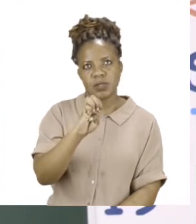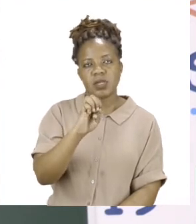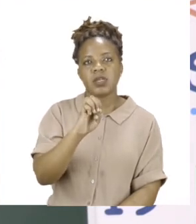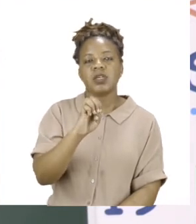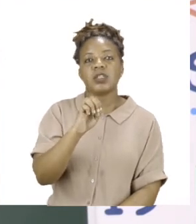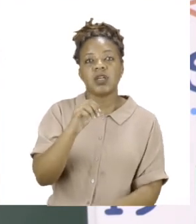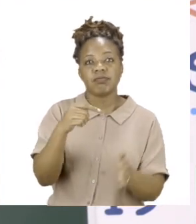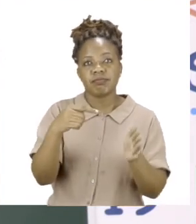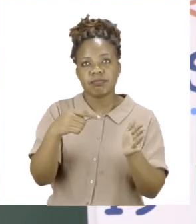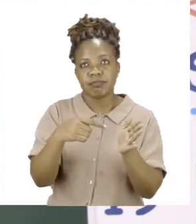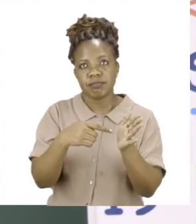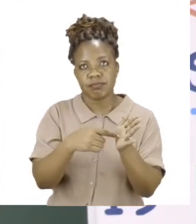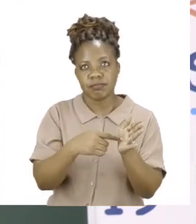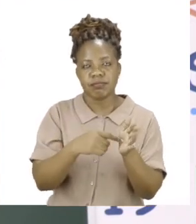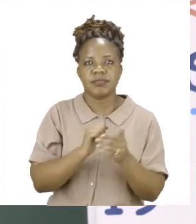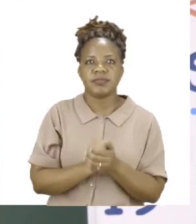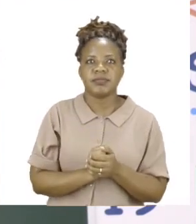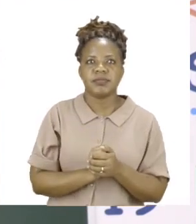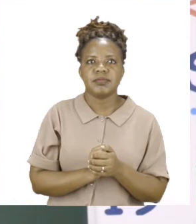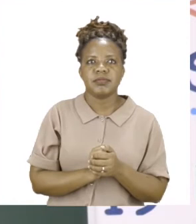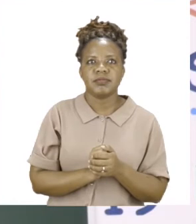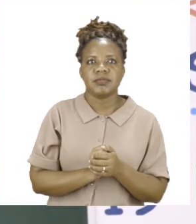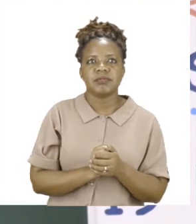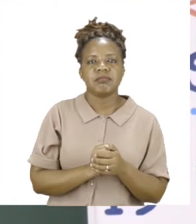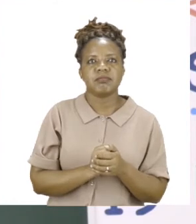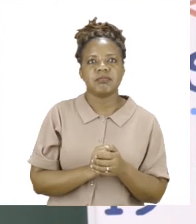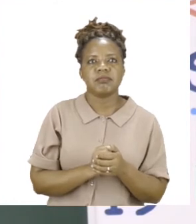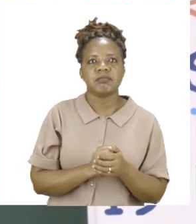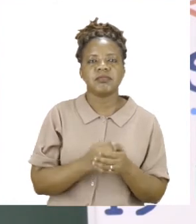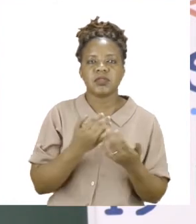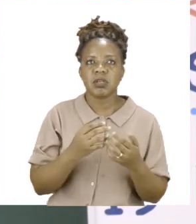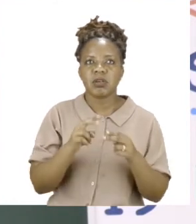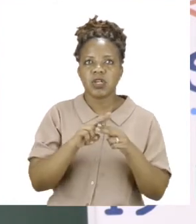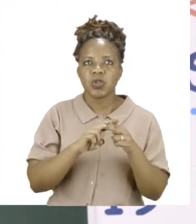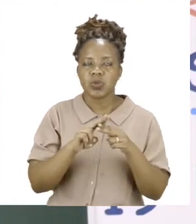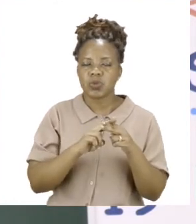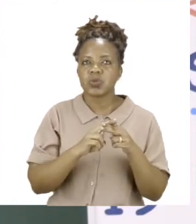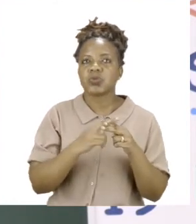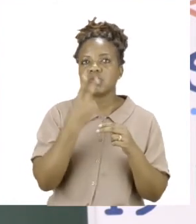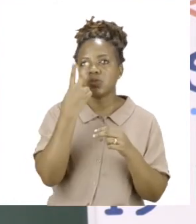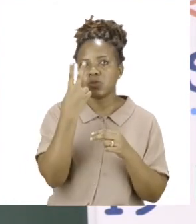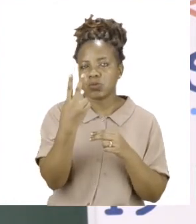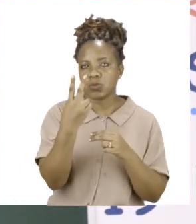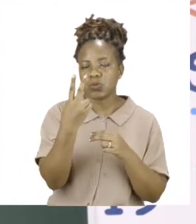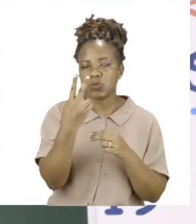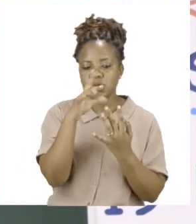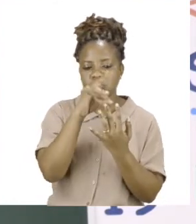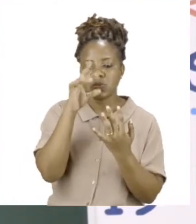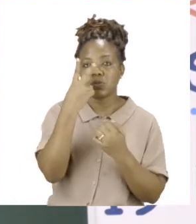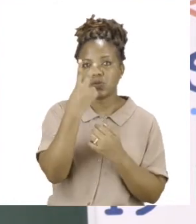So, I have now used my second word. And my second word was the word aeroplane.